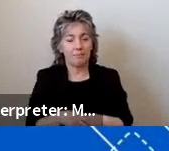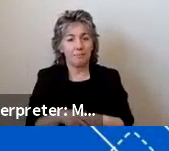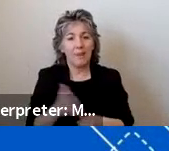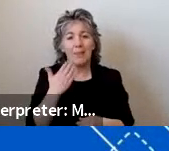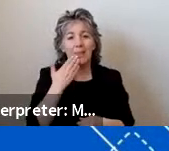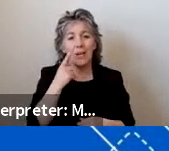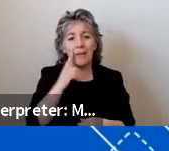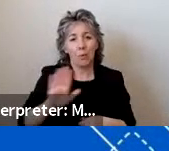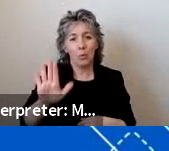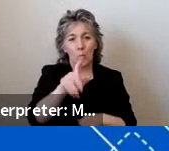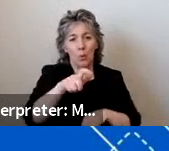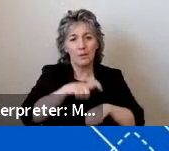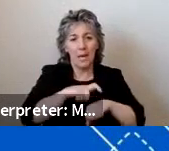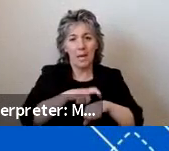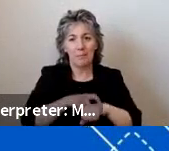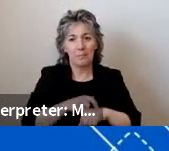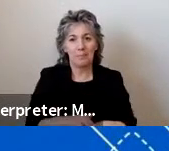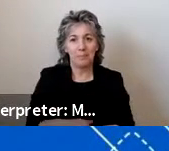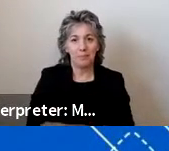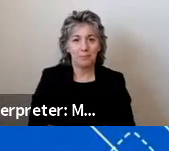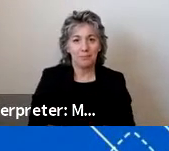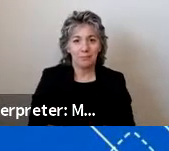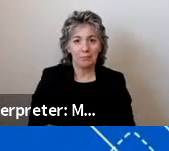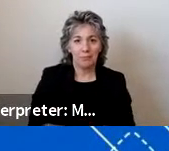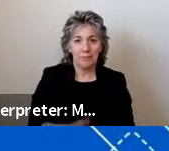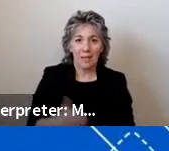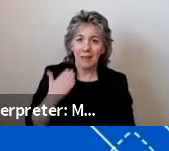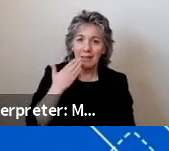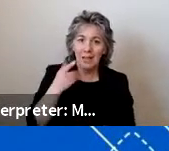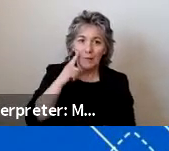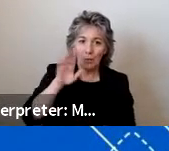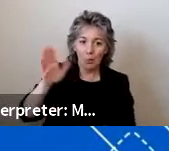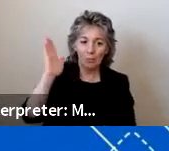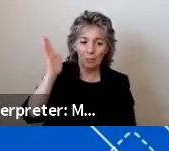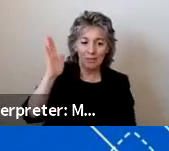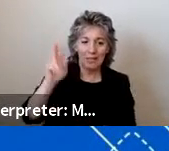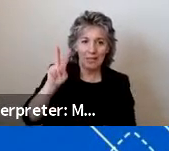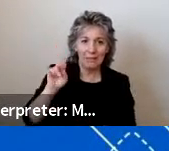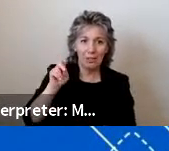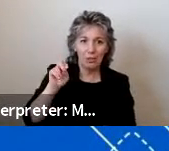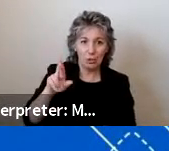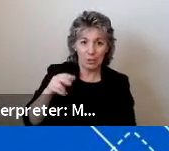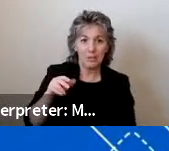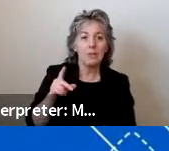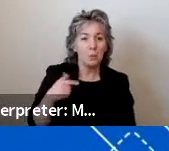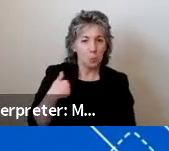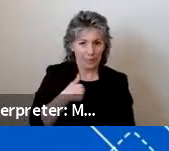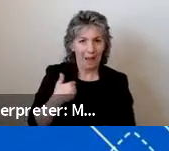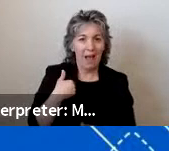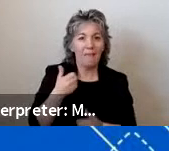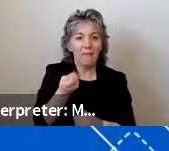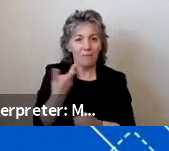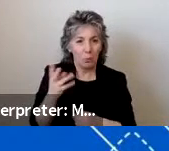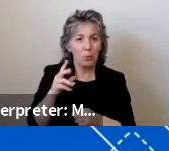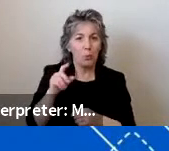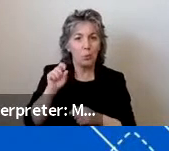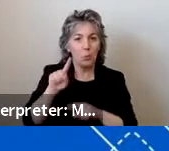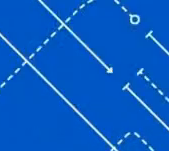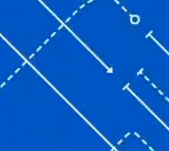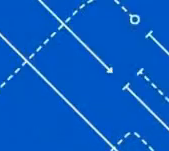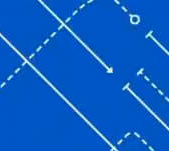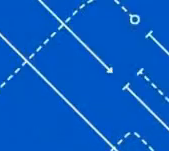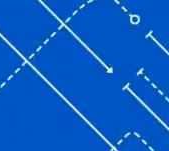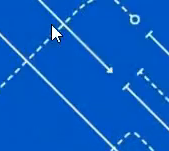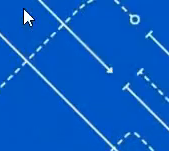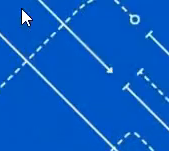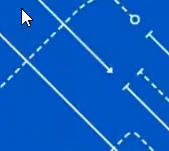time today. Thank you very much for your presentation, Victor. We did have a couple questions come in. The first one, what types